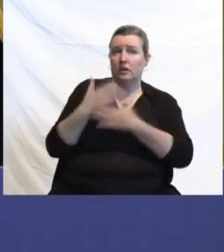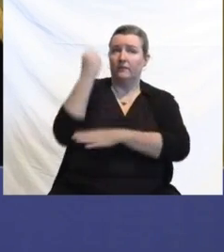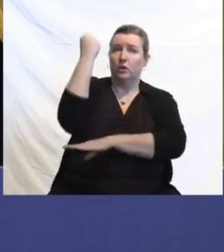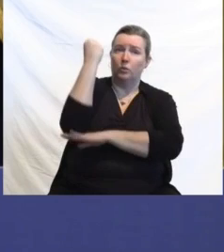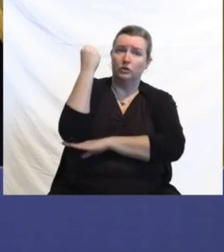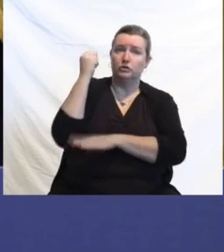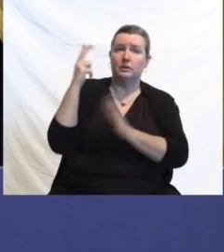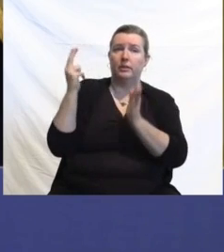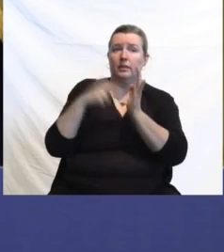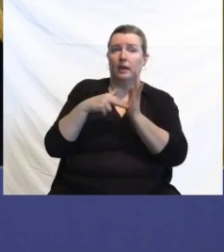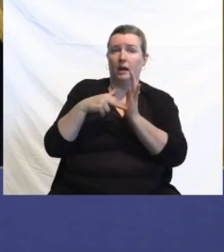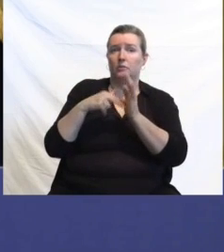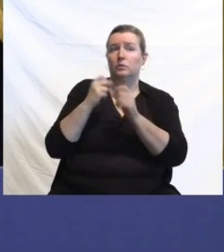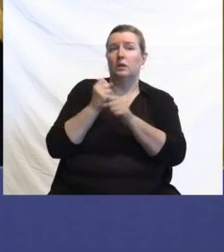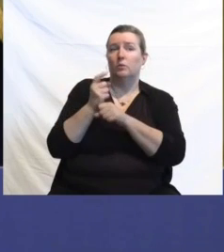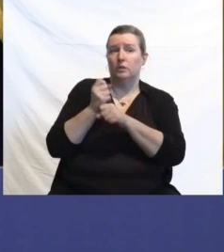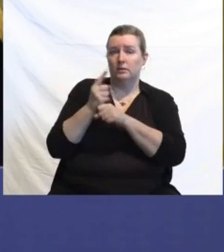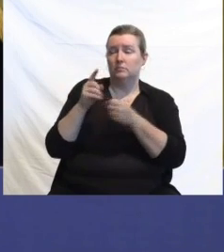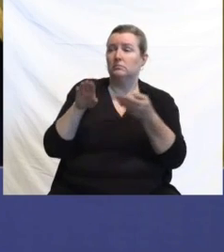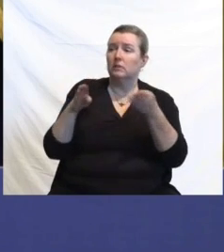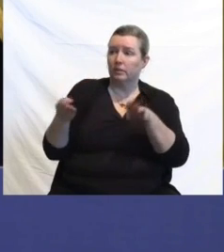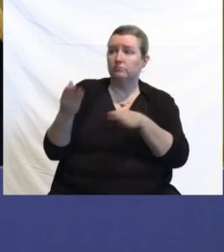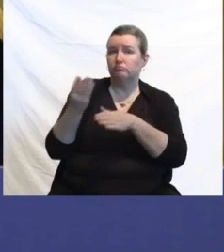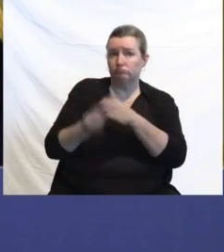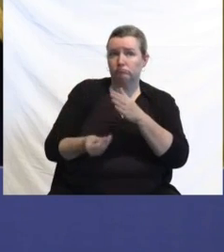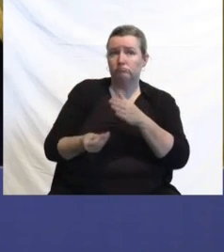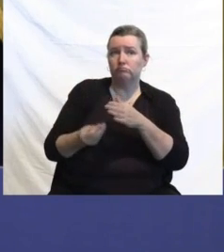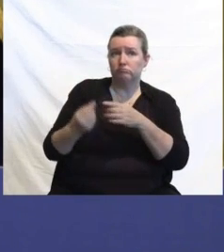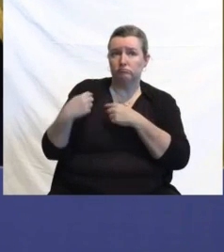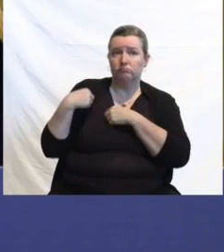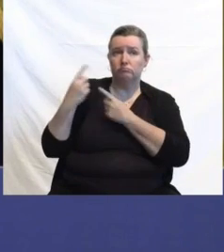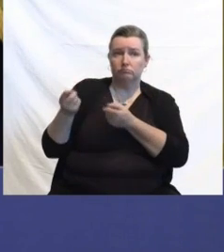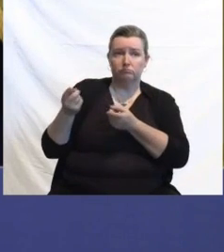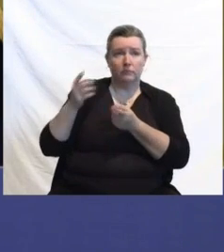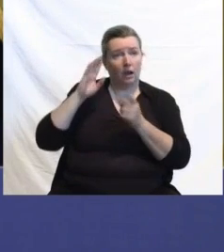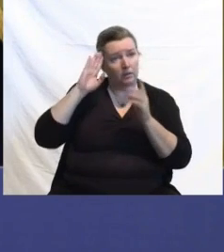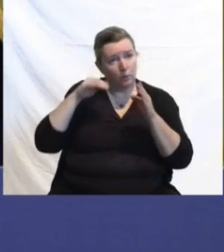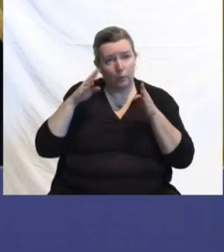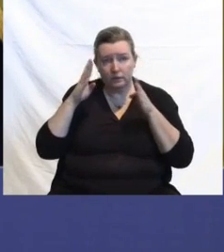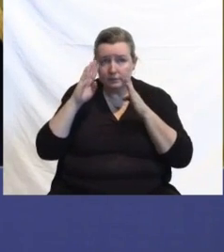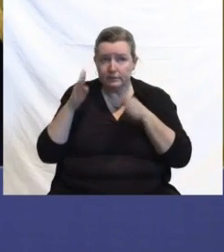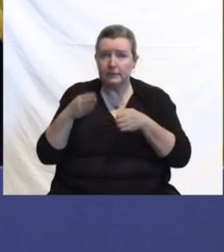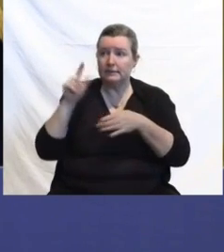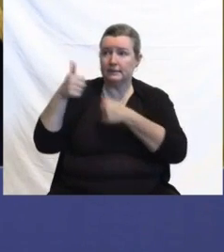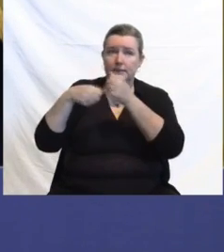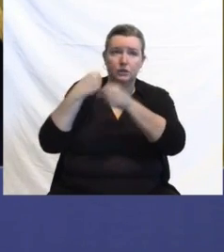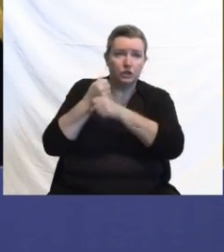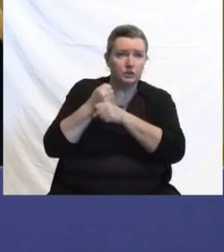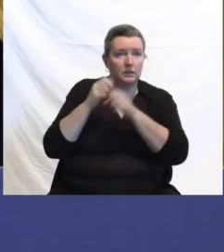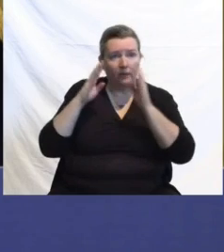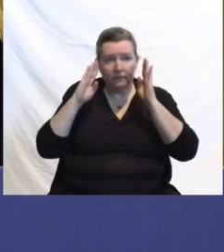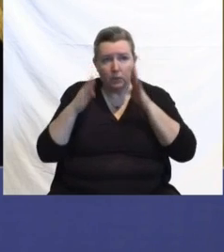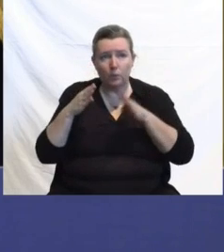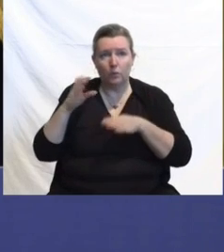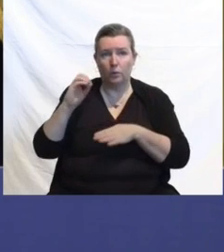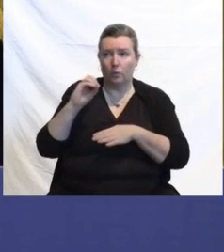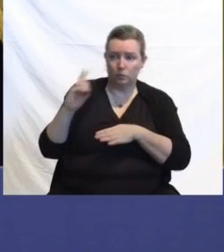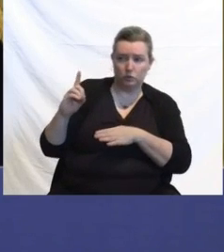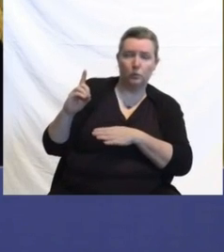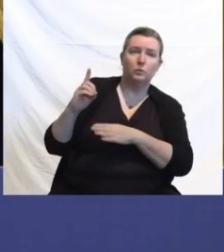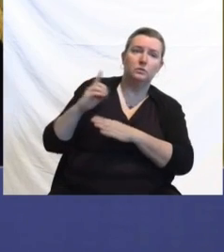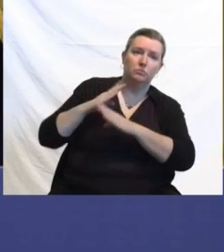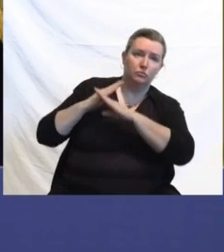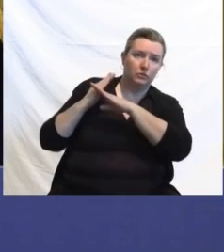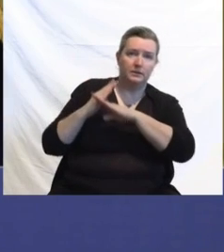last several years. Understanding that a lot has been done on this front the past decade, are there any measures you're considering to try reducing those